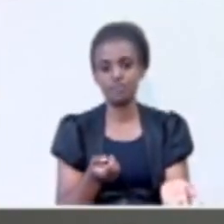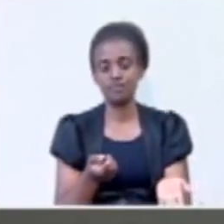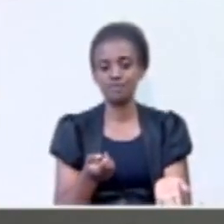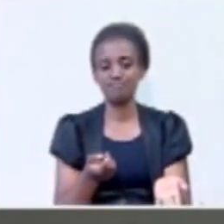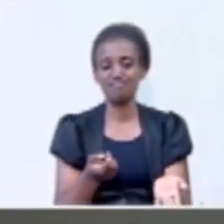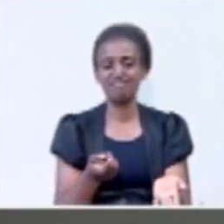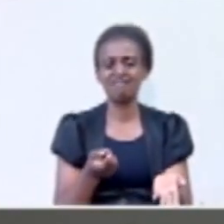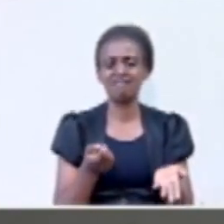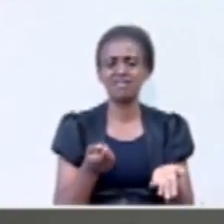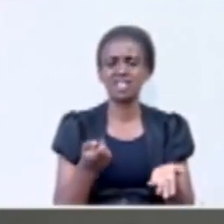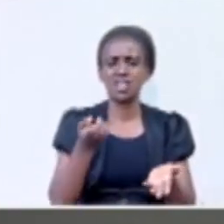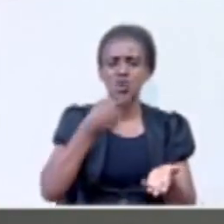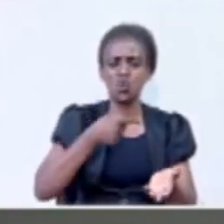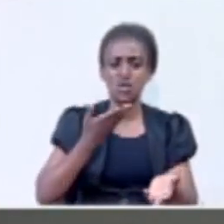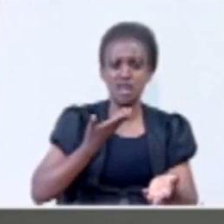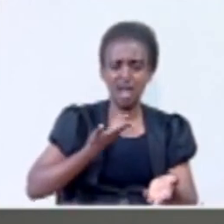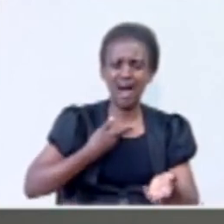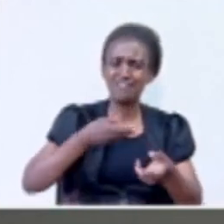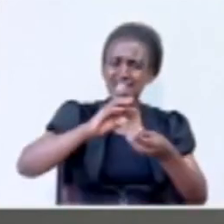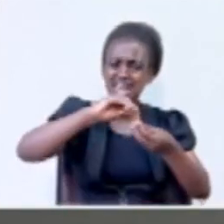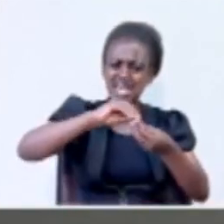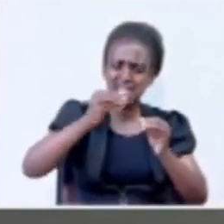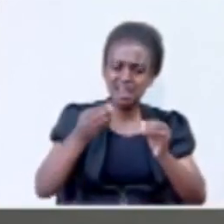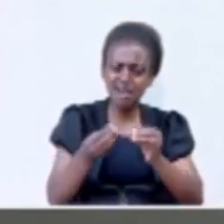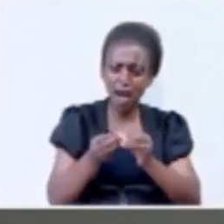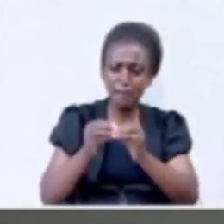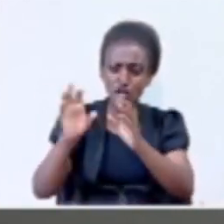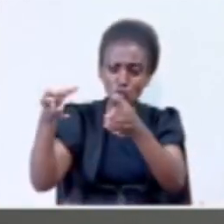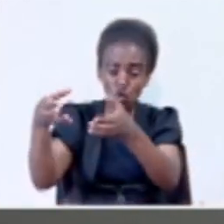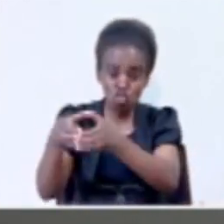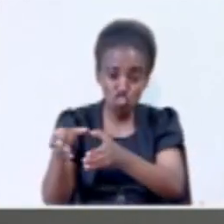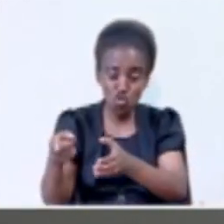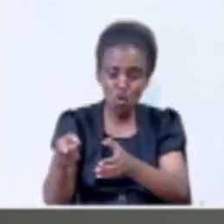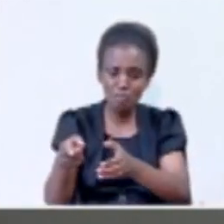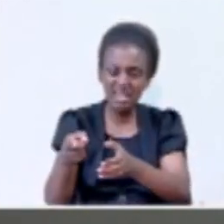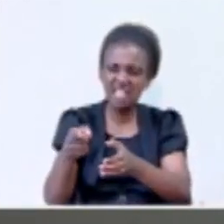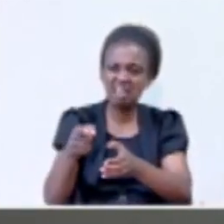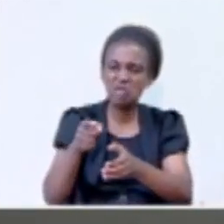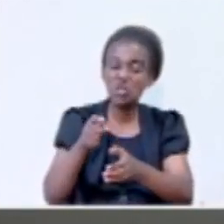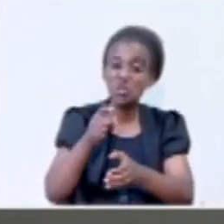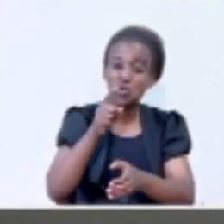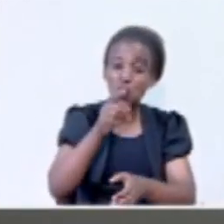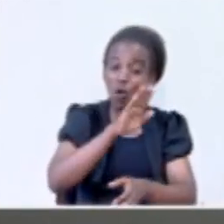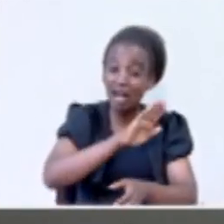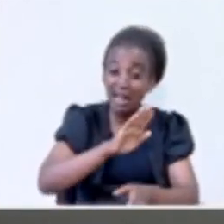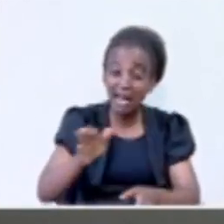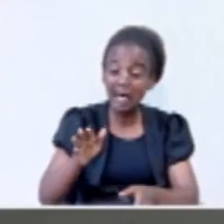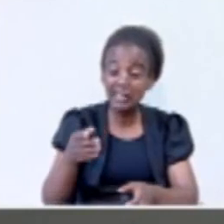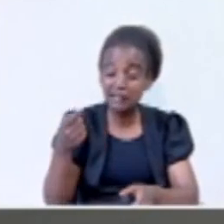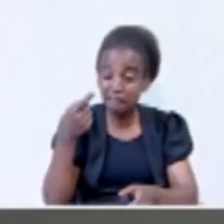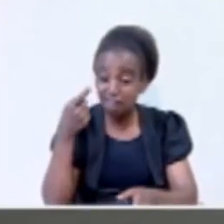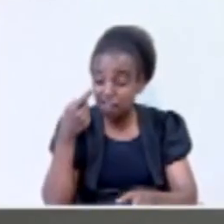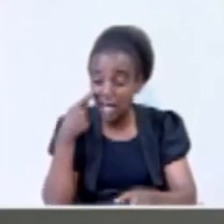We have a number of rebel groups, you can't count them easily,